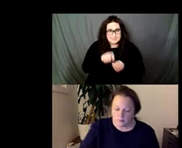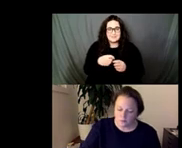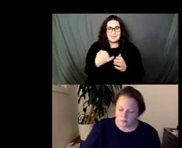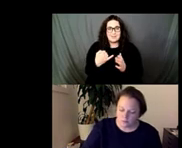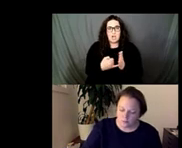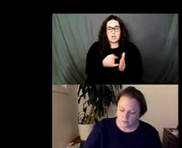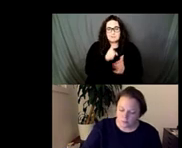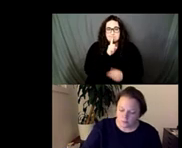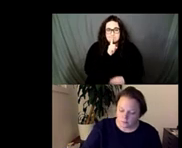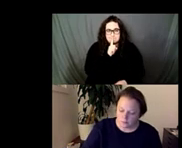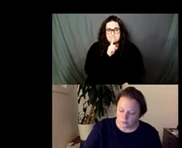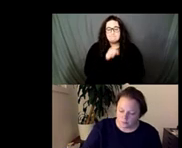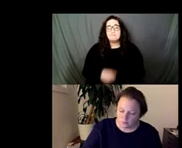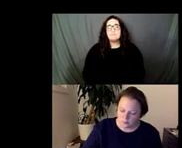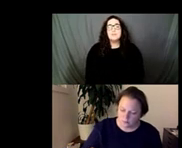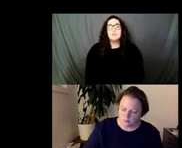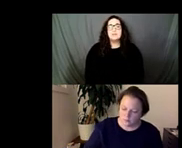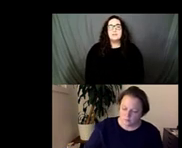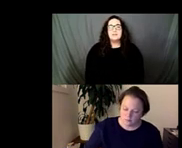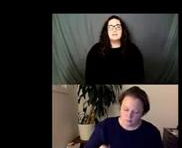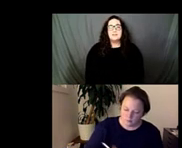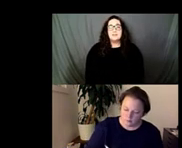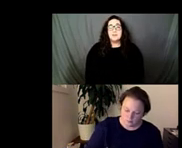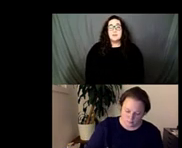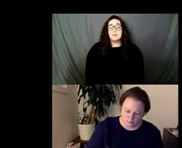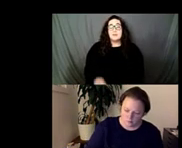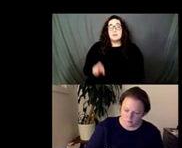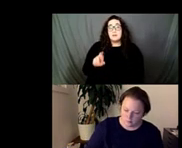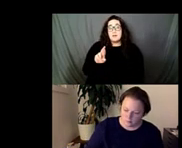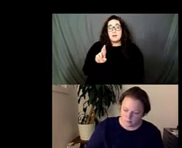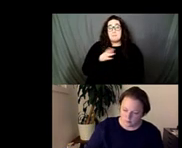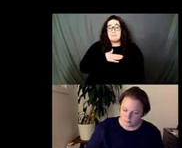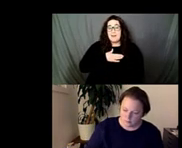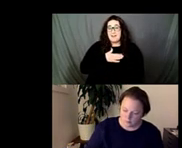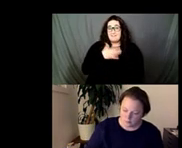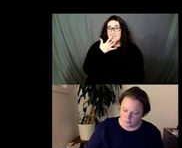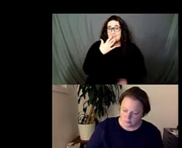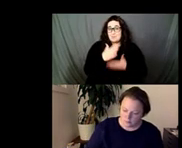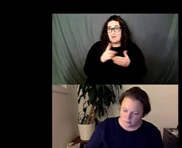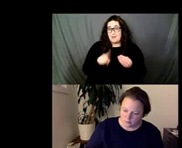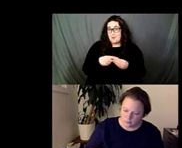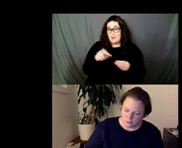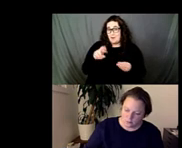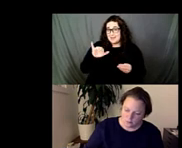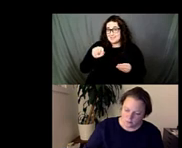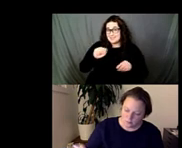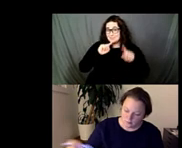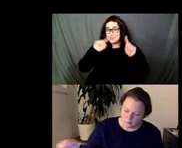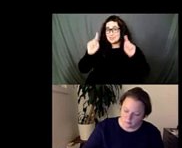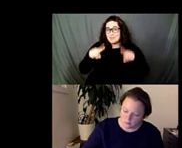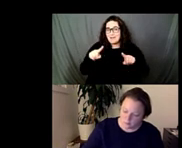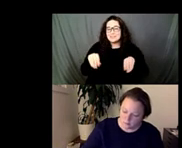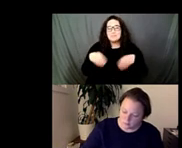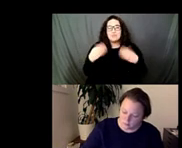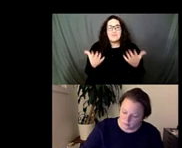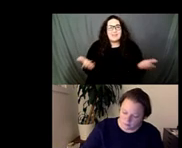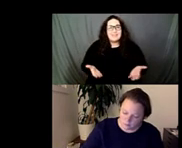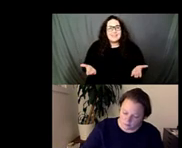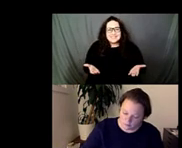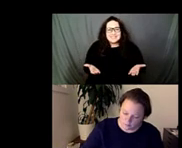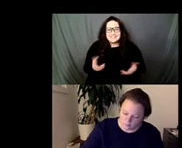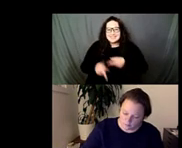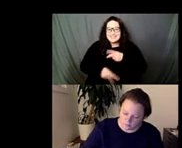about the way that rit has responded to the piece and to the pandemic is to create like public format you know programming